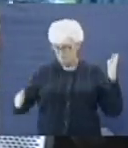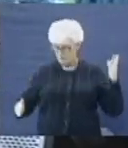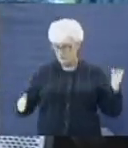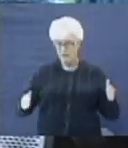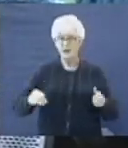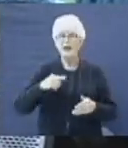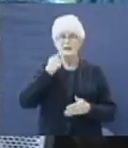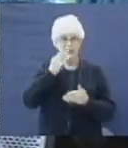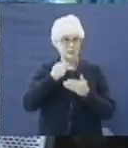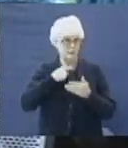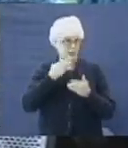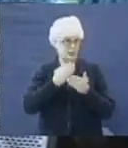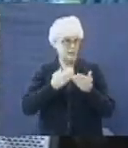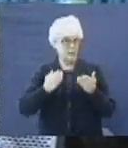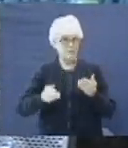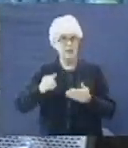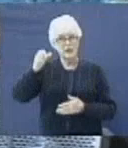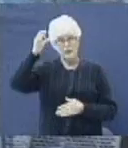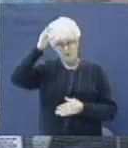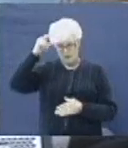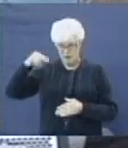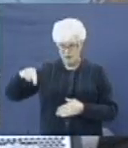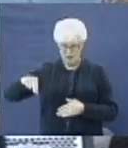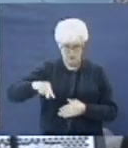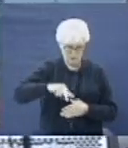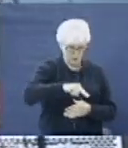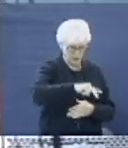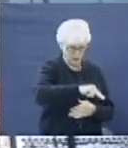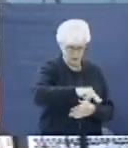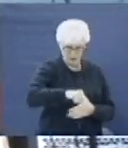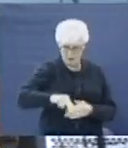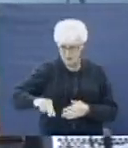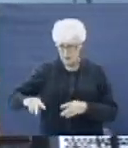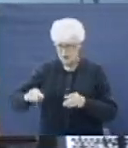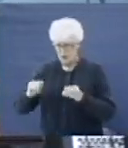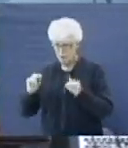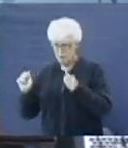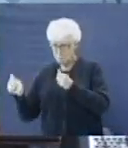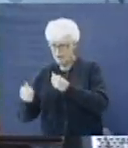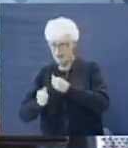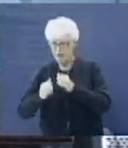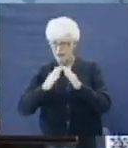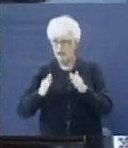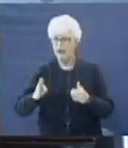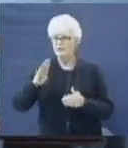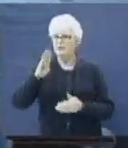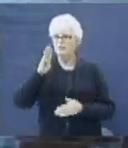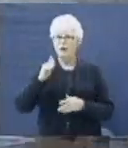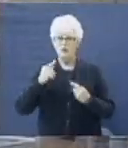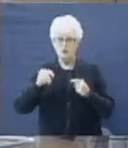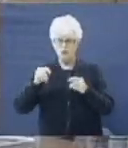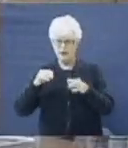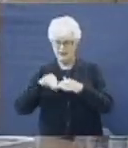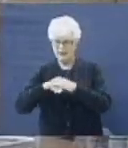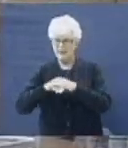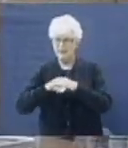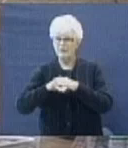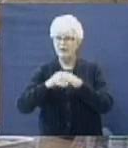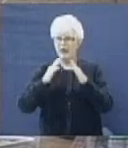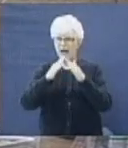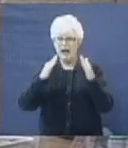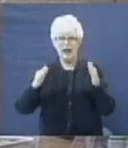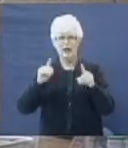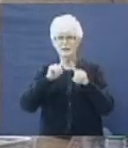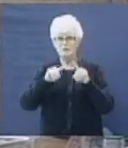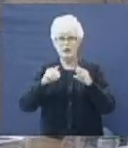tells me something. I believe Satan, as he was walking to and fro, he went by the house of Job and he tried to get into this man of God's house.